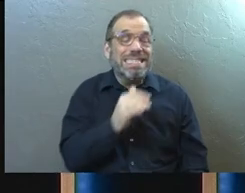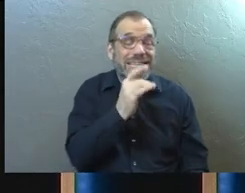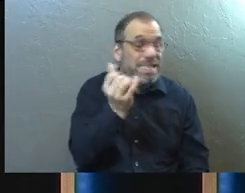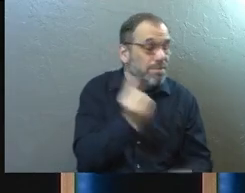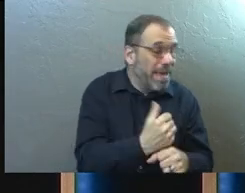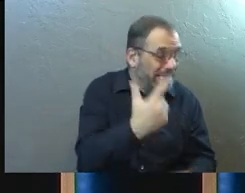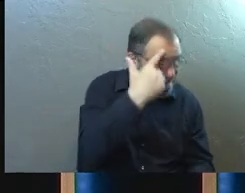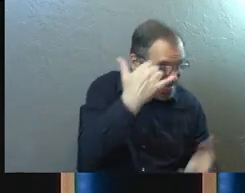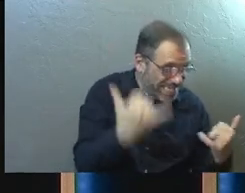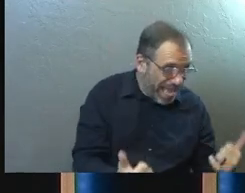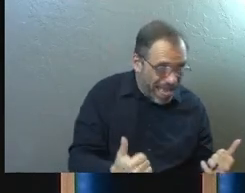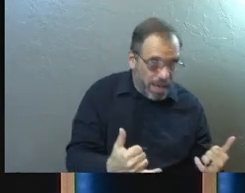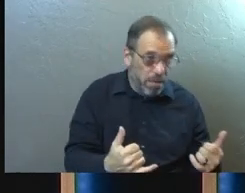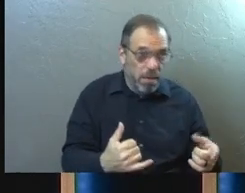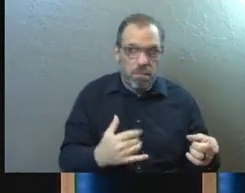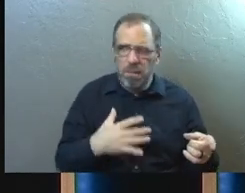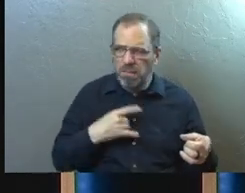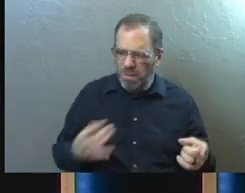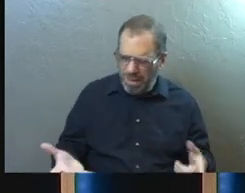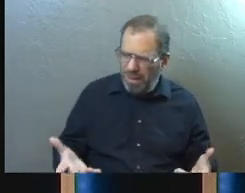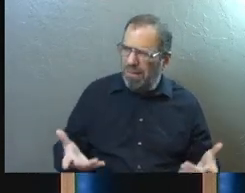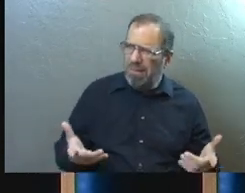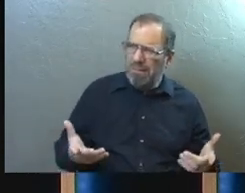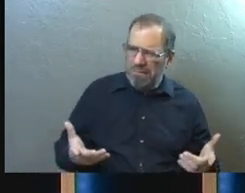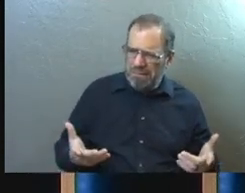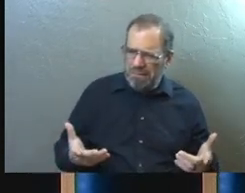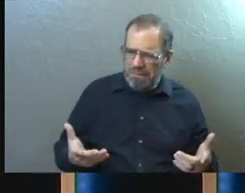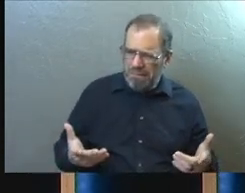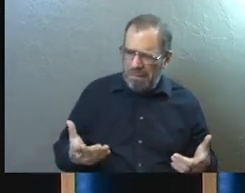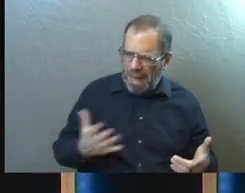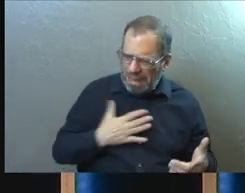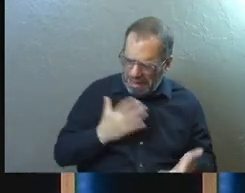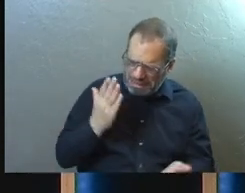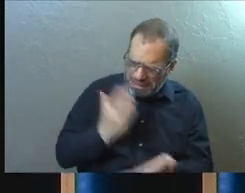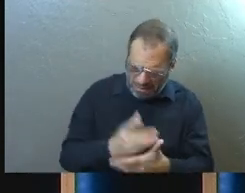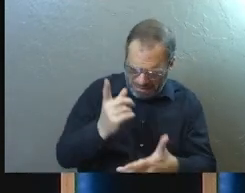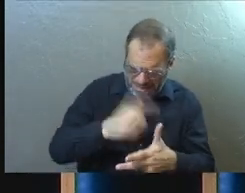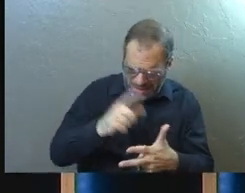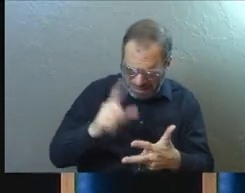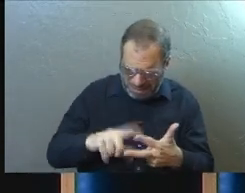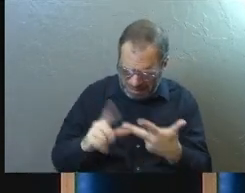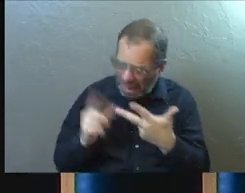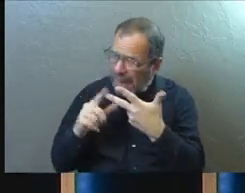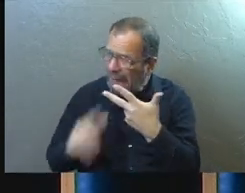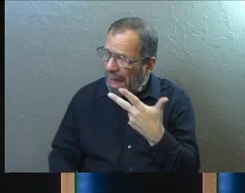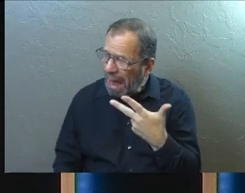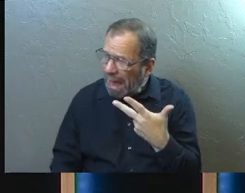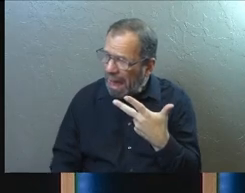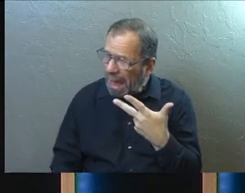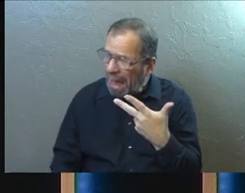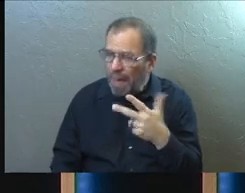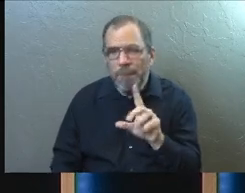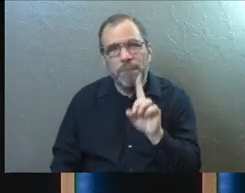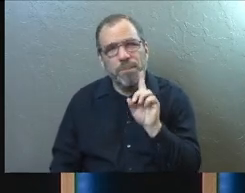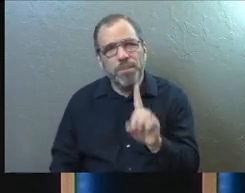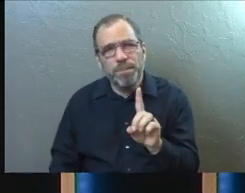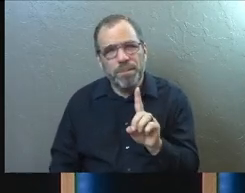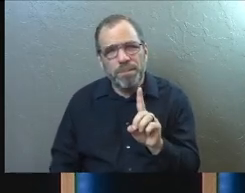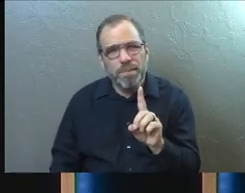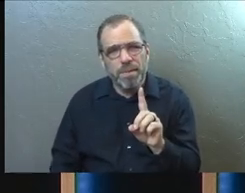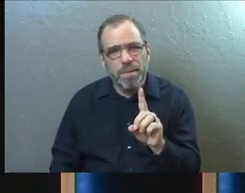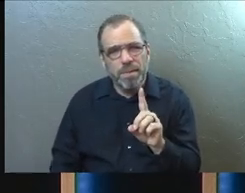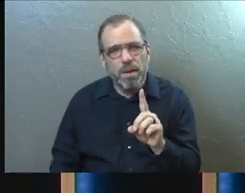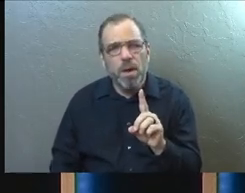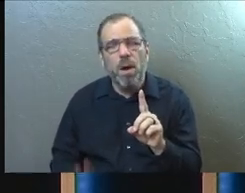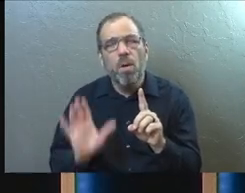sense to you in this moment. I'm sure they didn't like it. I'm sure they weren't pumped that that was one of the things. But I think they're saying, watch